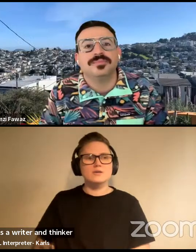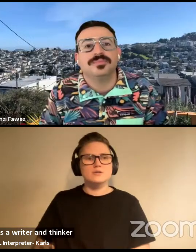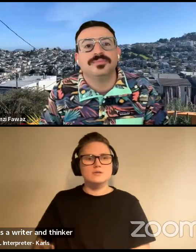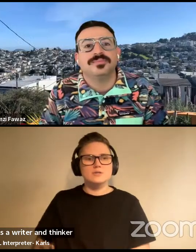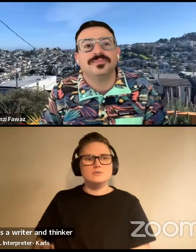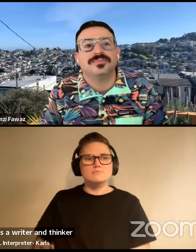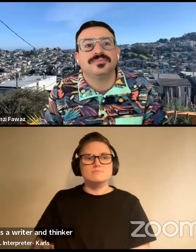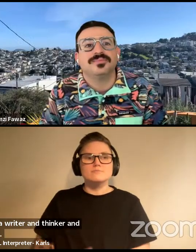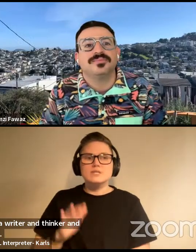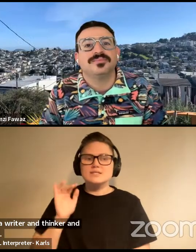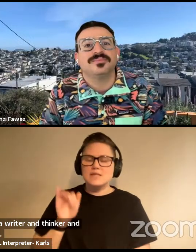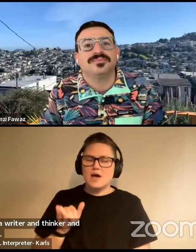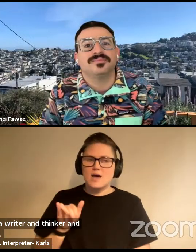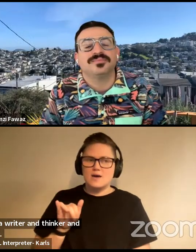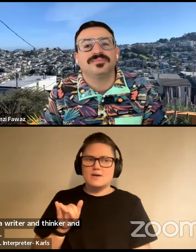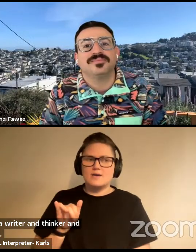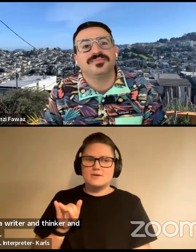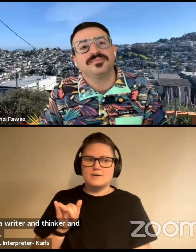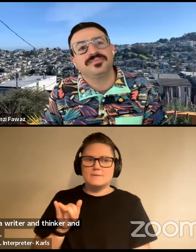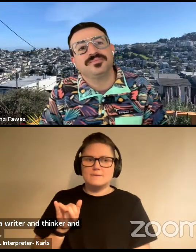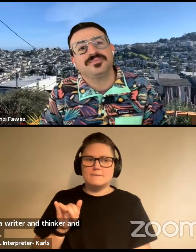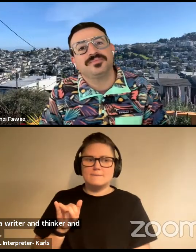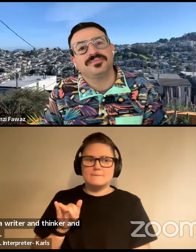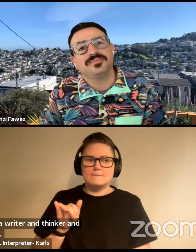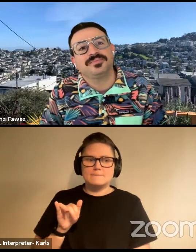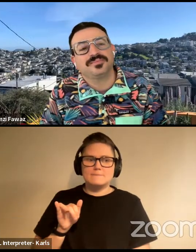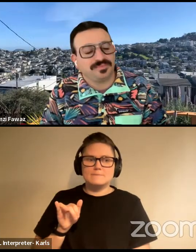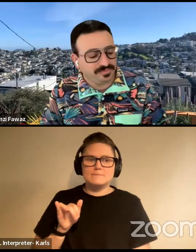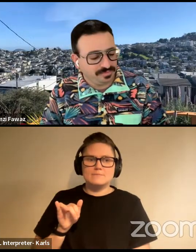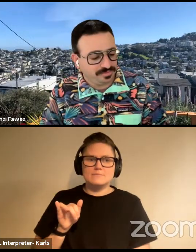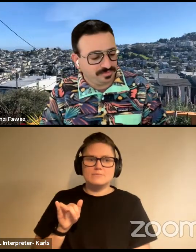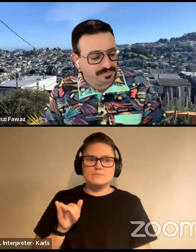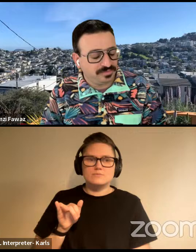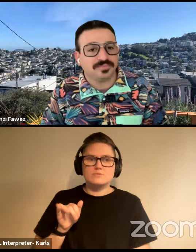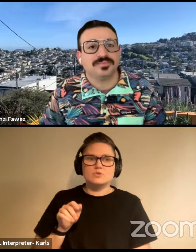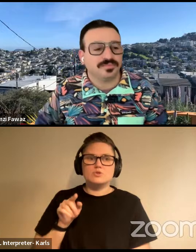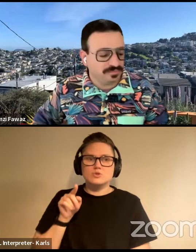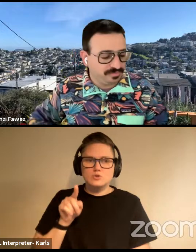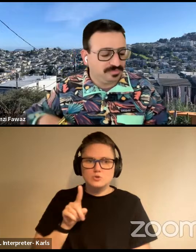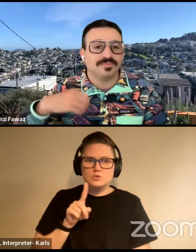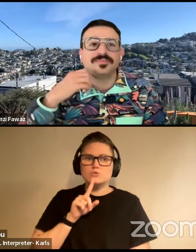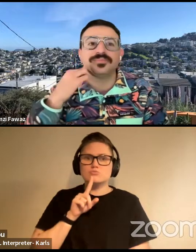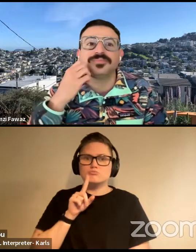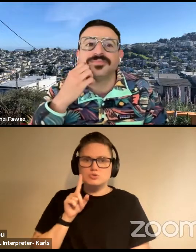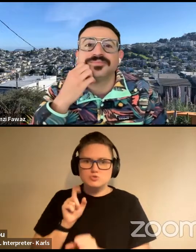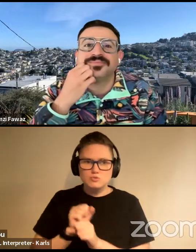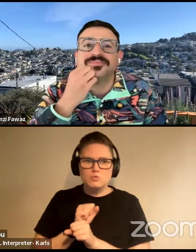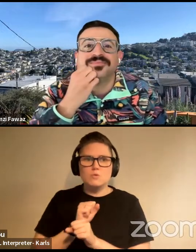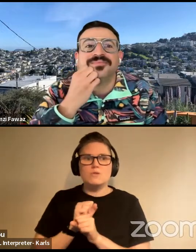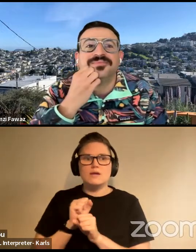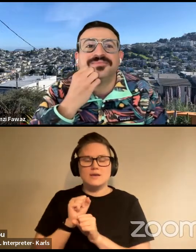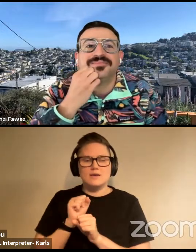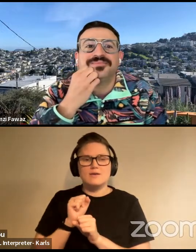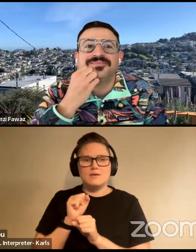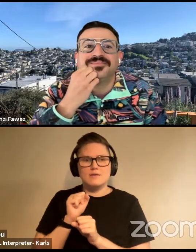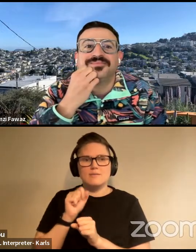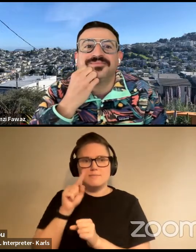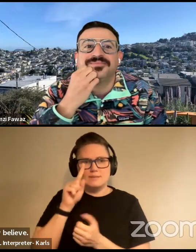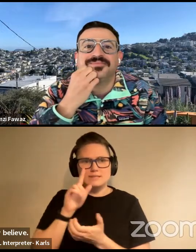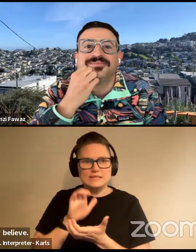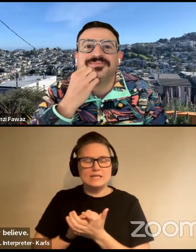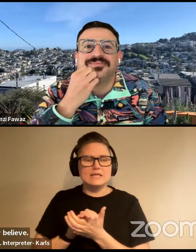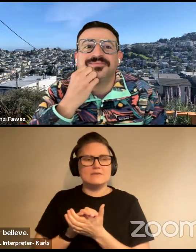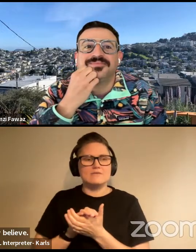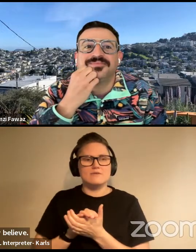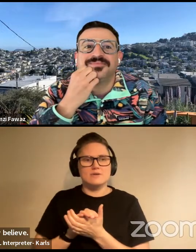is that you truly believe in the potential